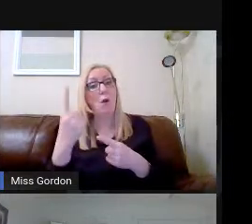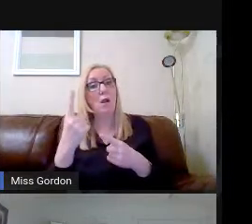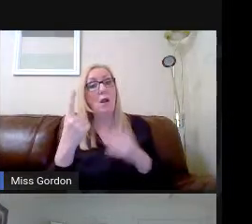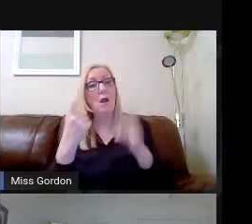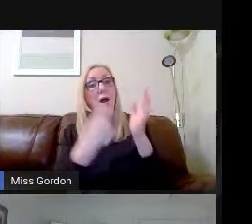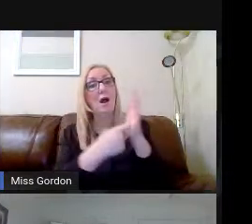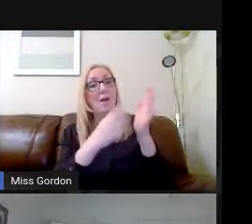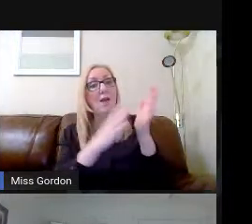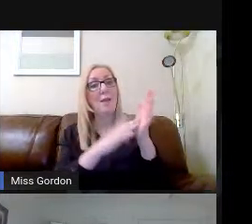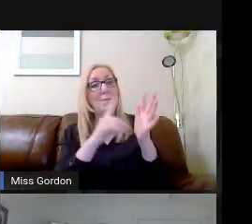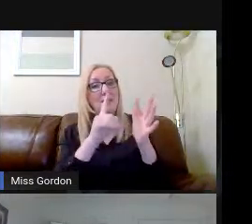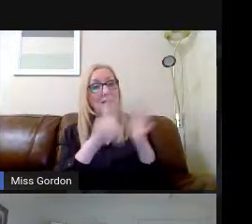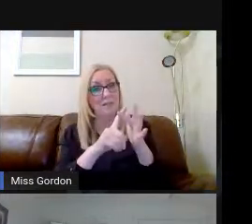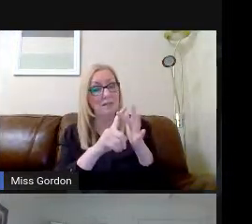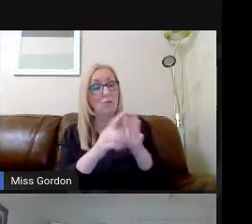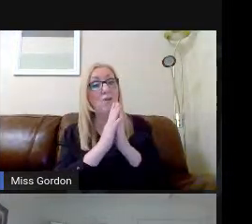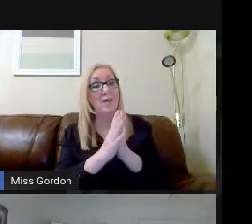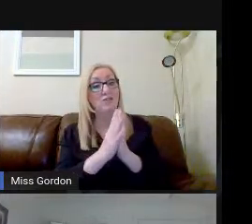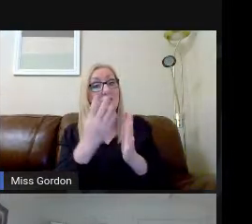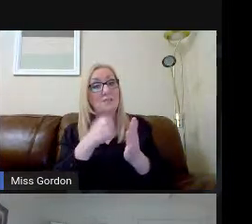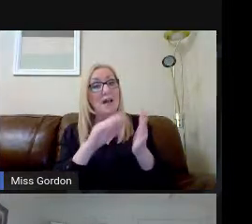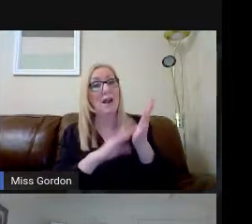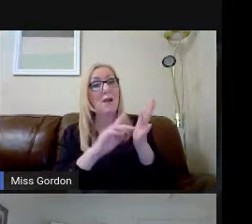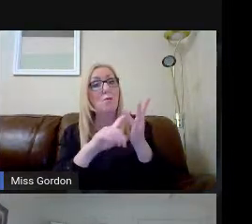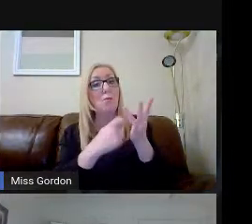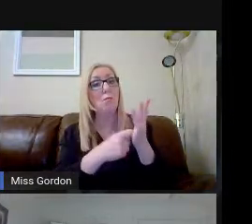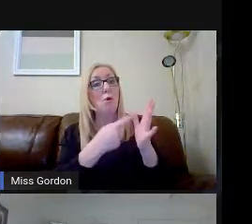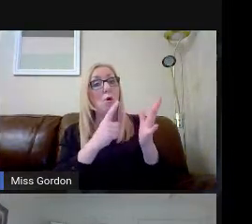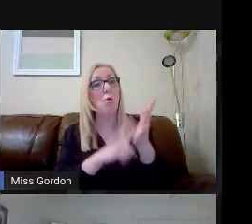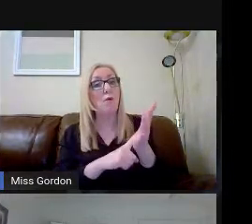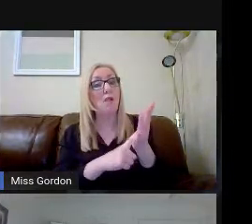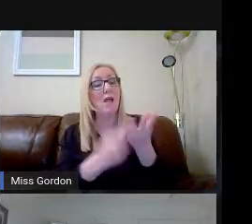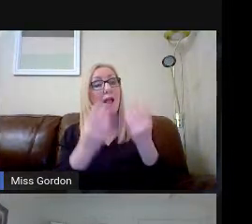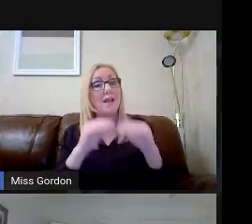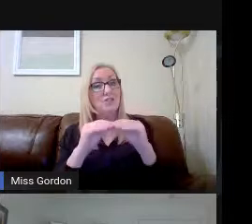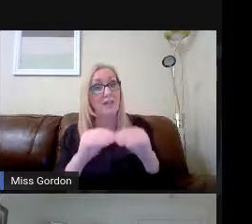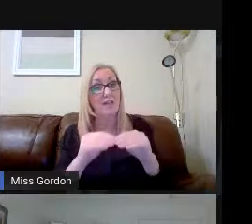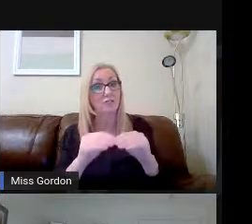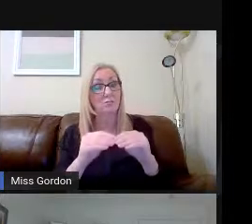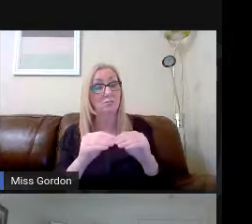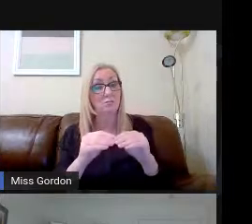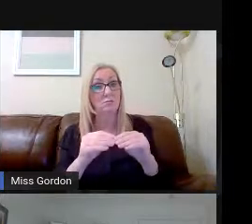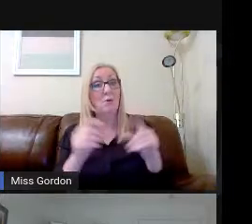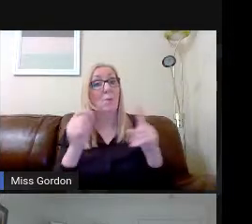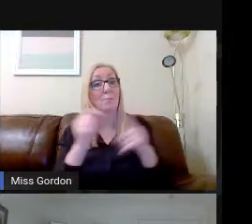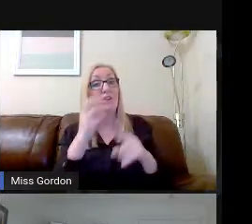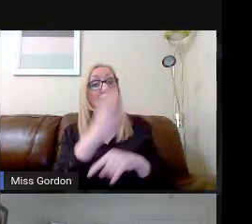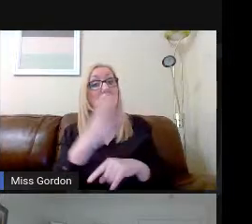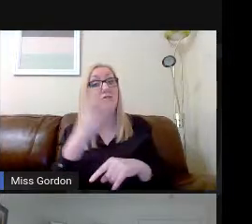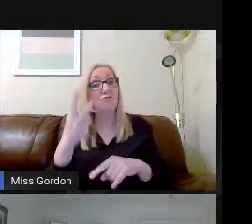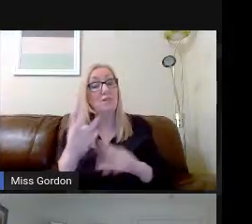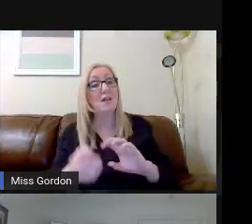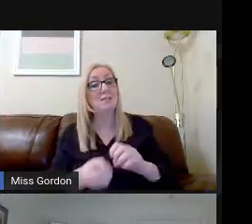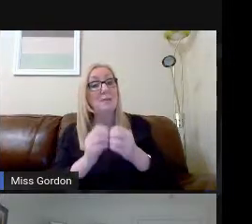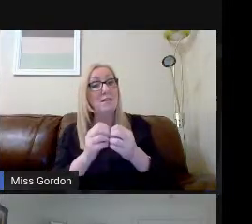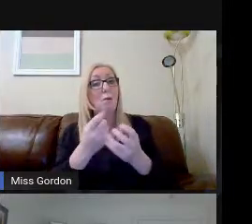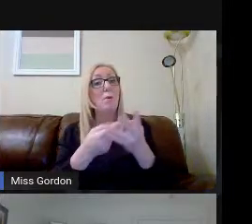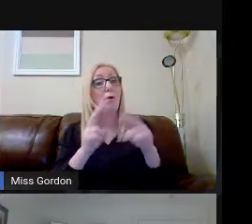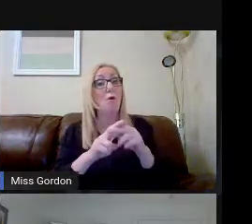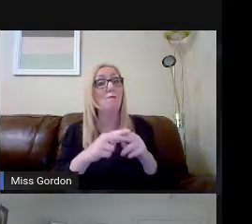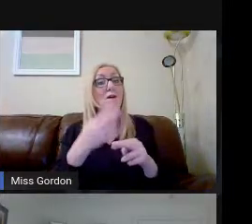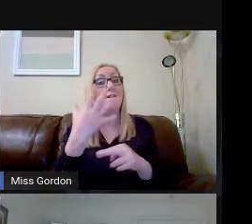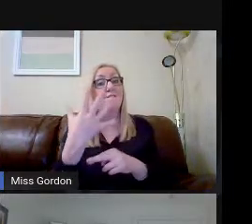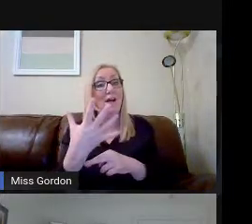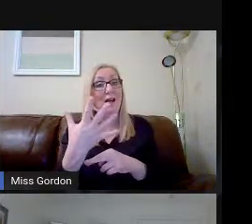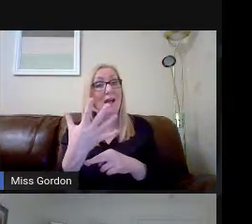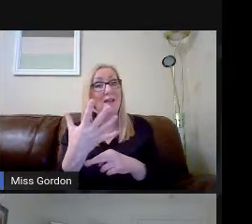Religious and Moral Education. And the 33rd period, as I said earlier, is made up of the five 10-minute slots